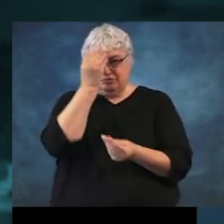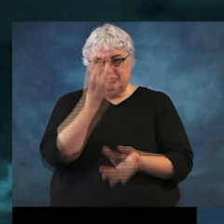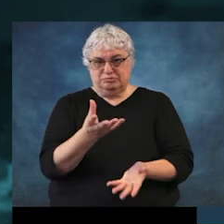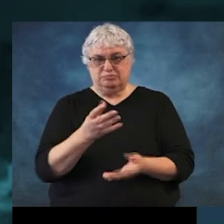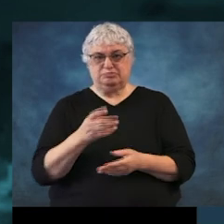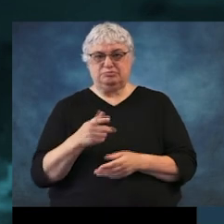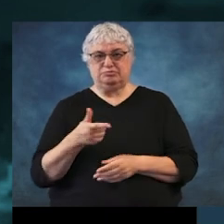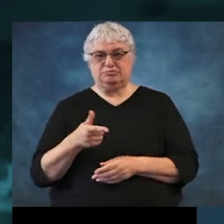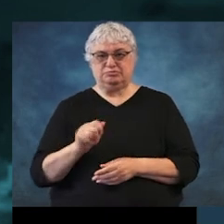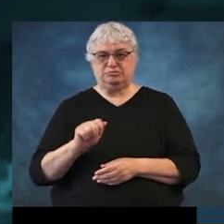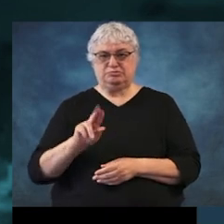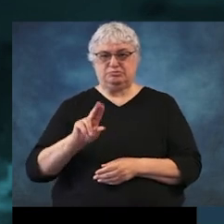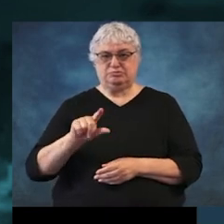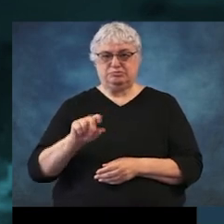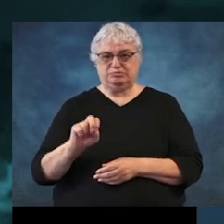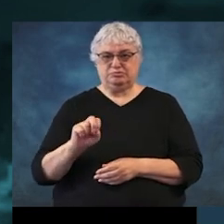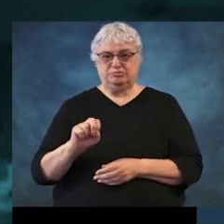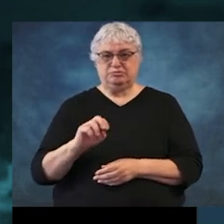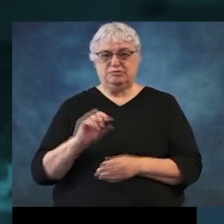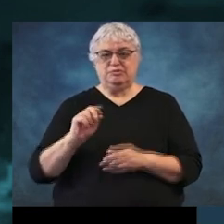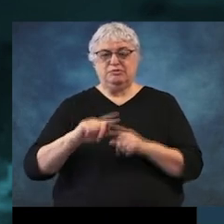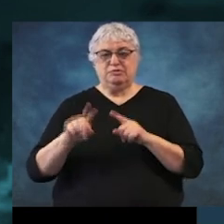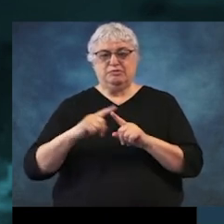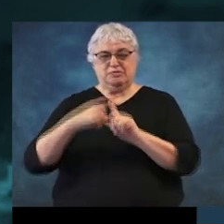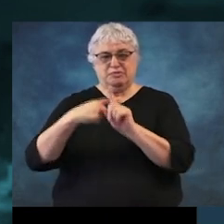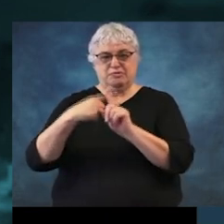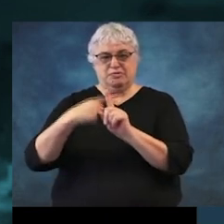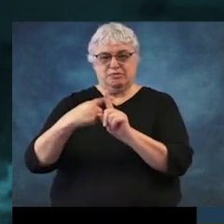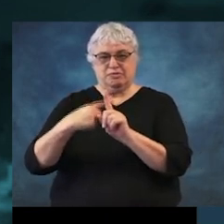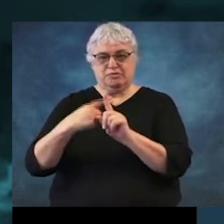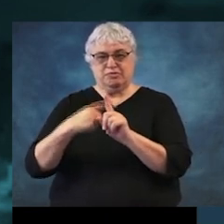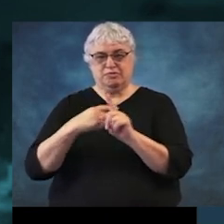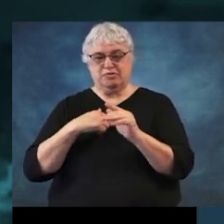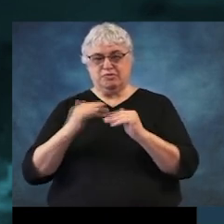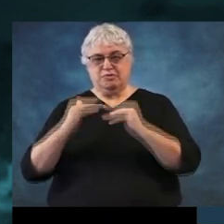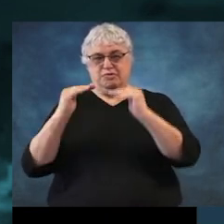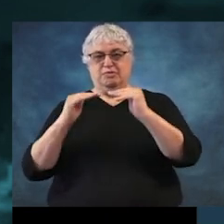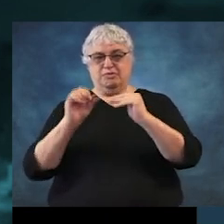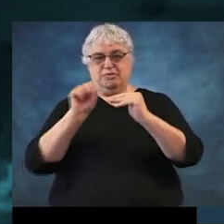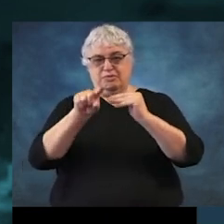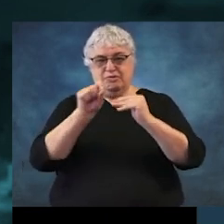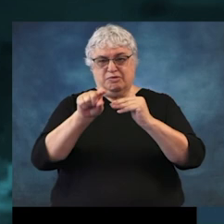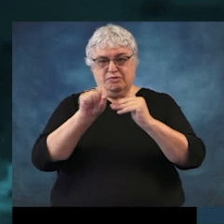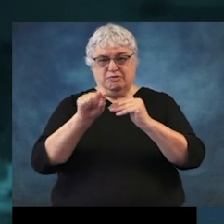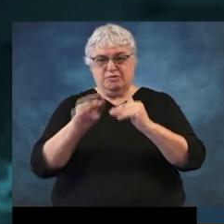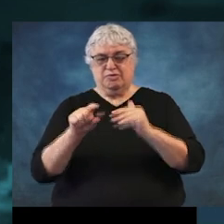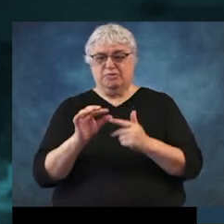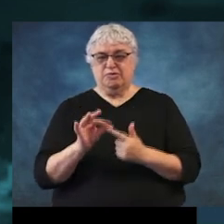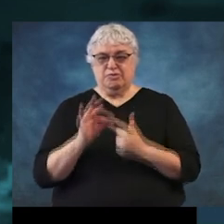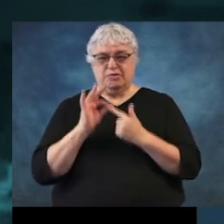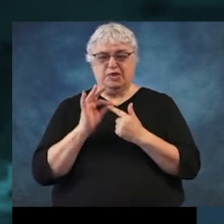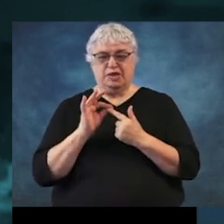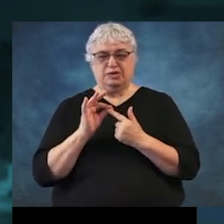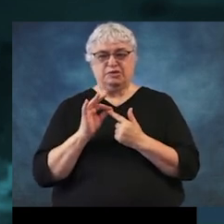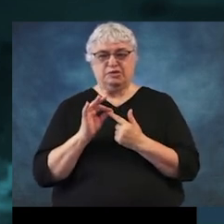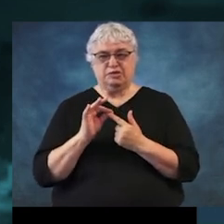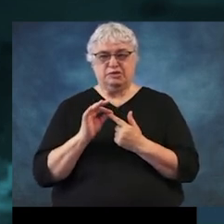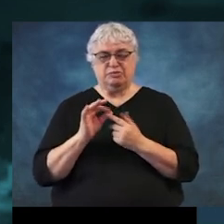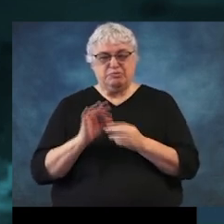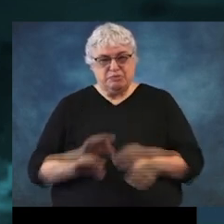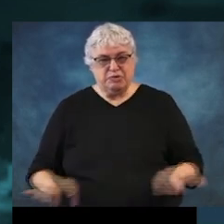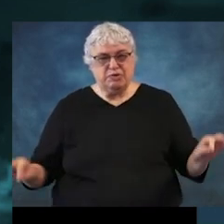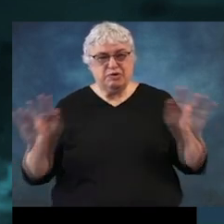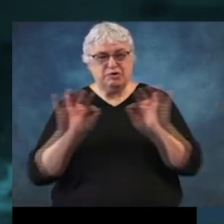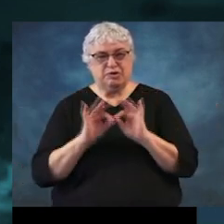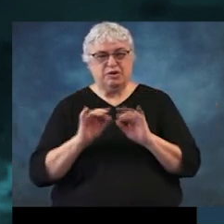gauge and these alerts will tell you when you've triggered that level. And so, you know, it's especially important